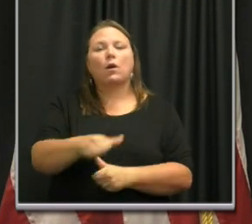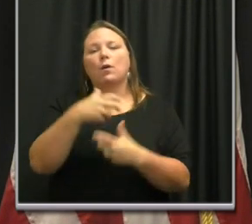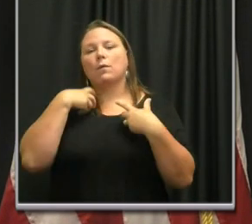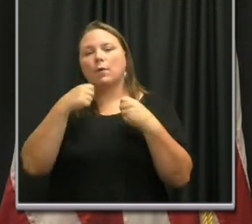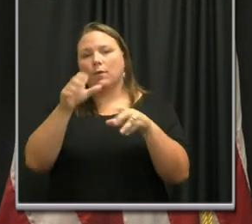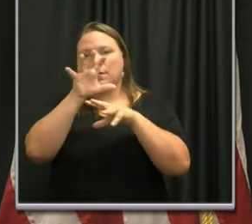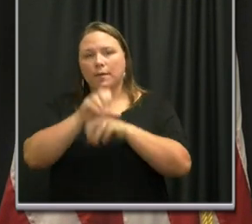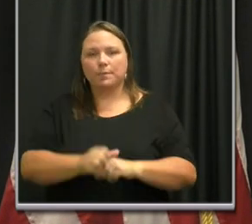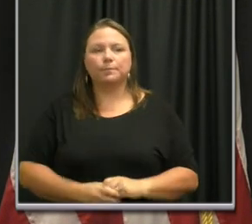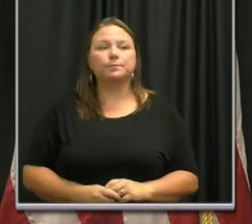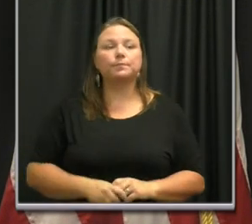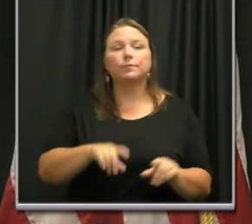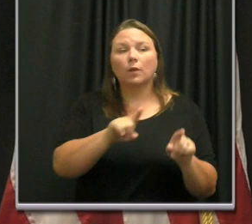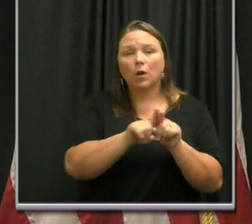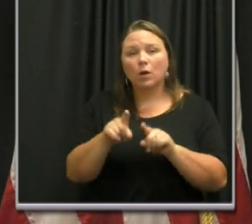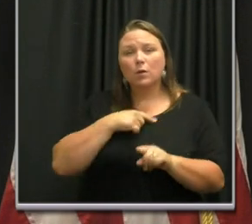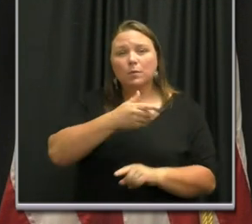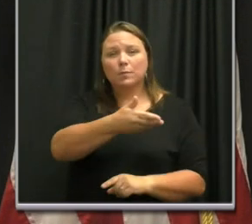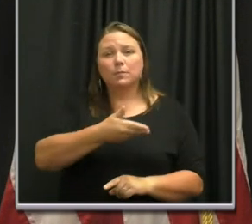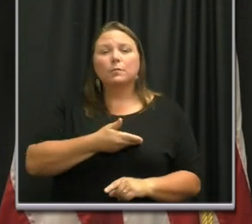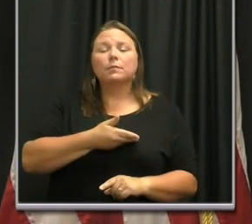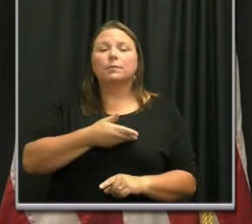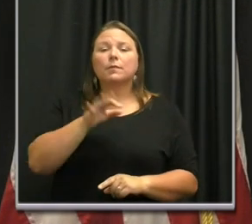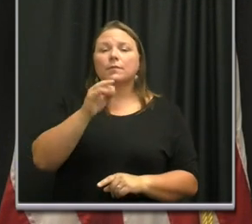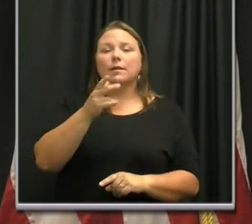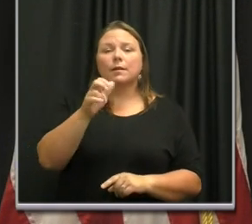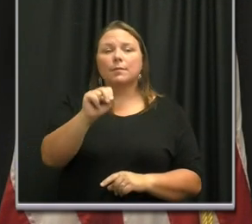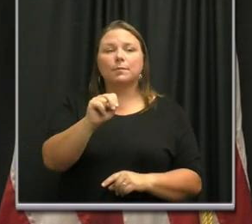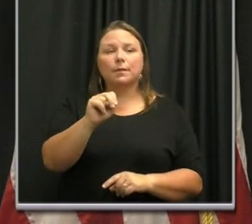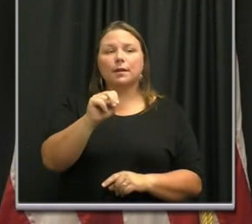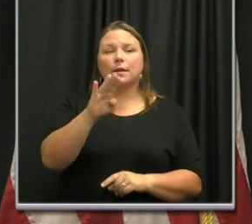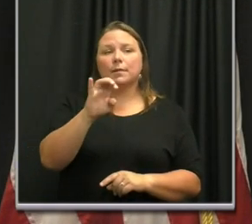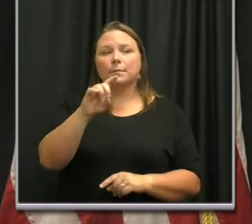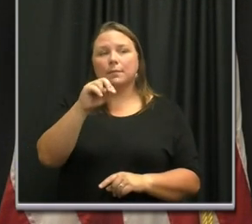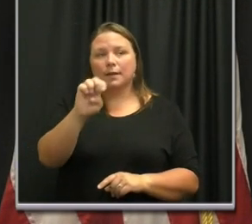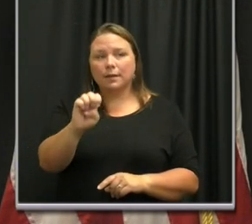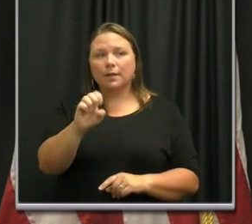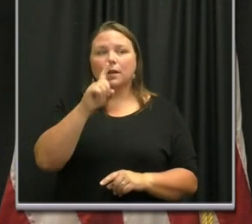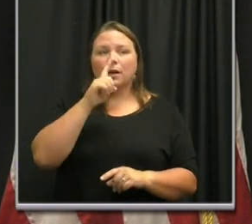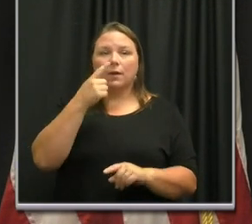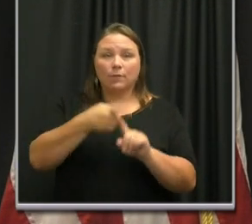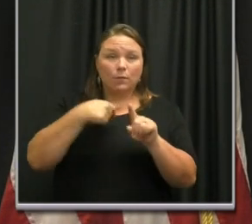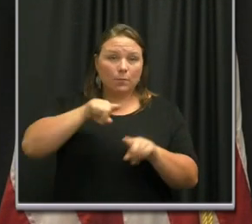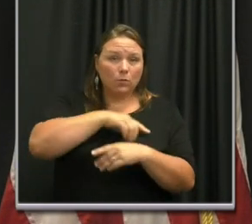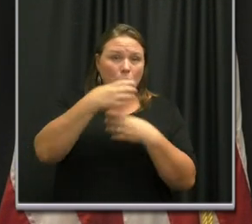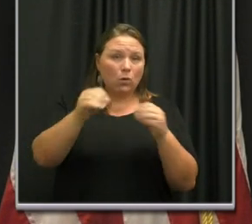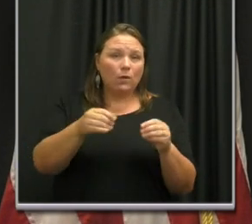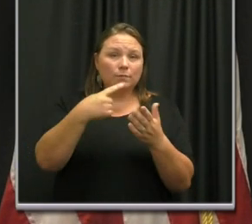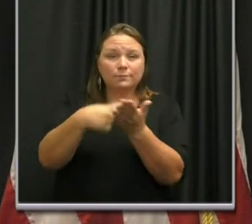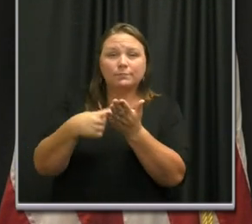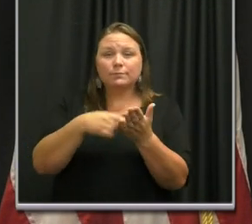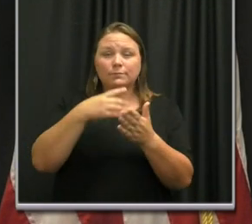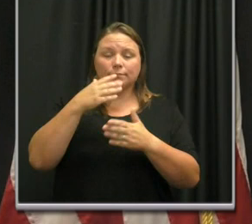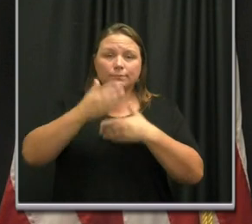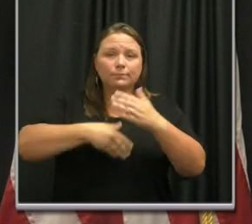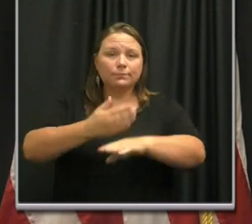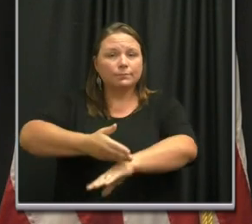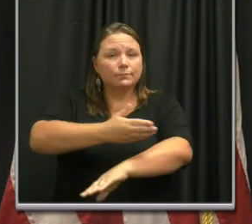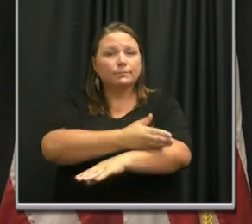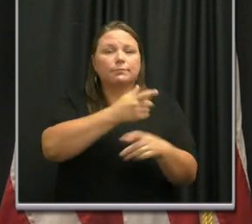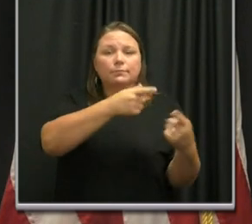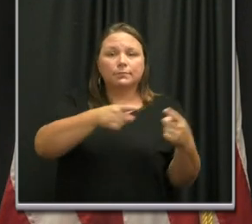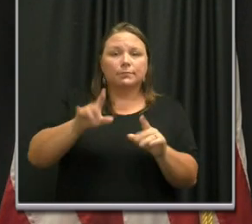And it is also my pleasure to welcome Fabian Badne from our office who is here to discuss the progress being made to address the coronavirus